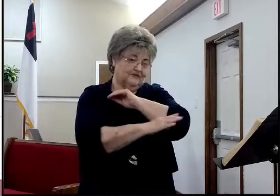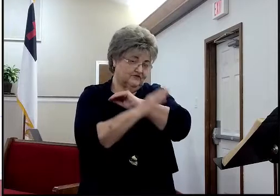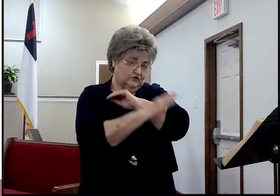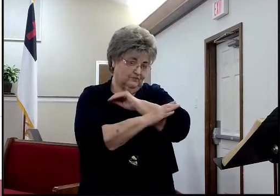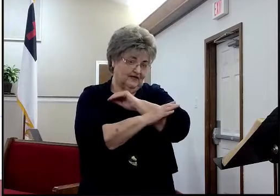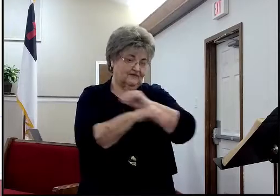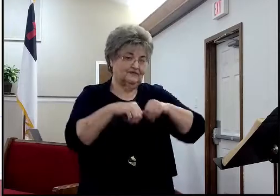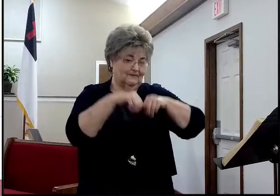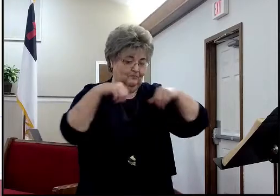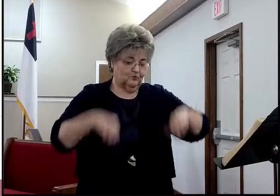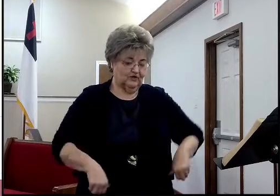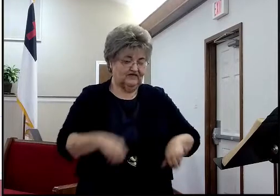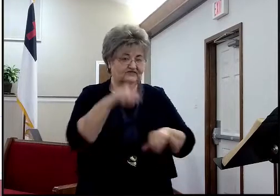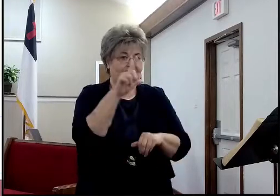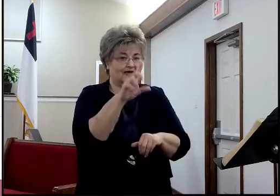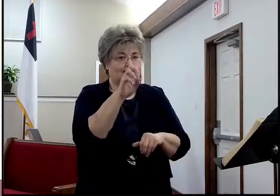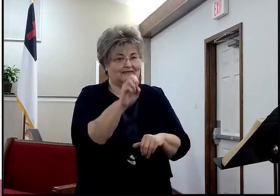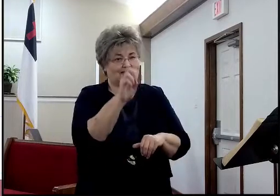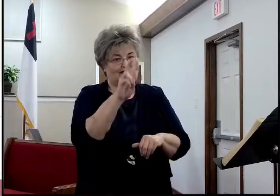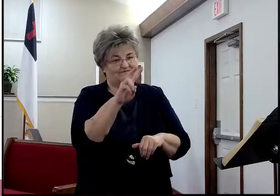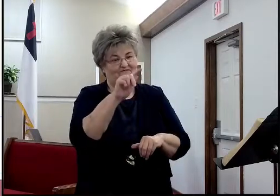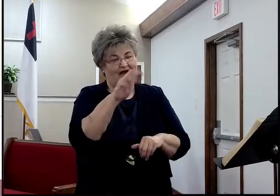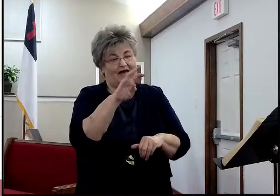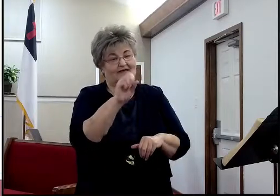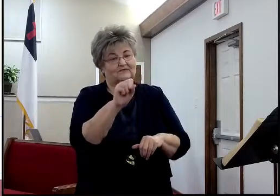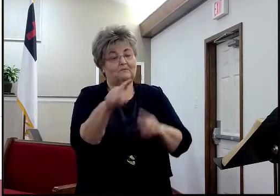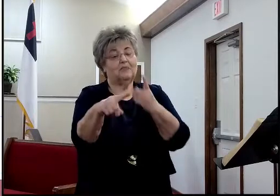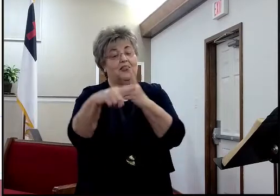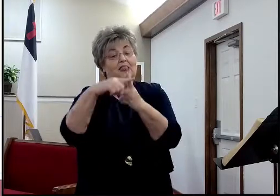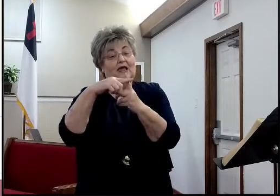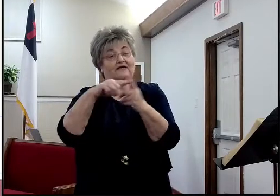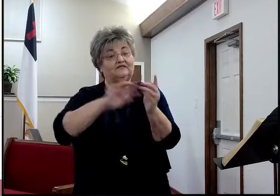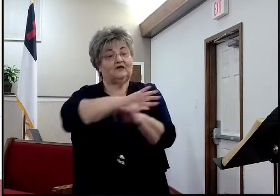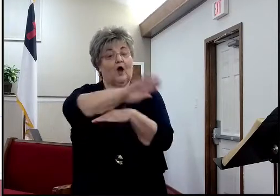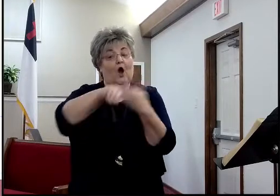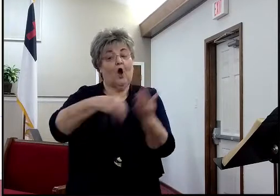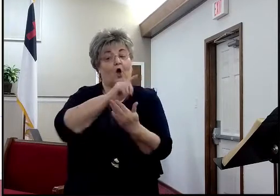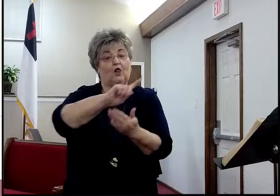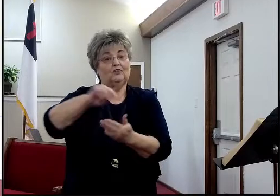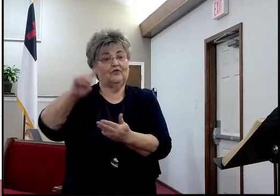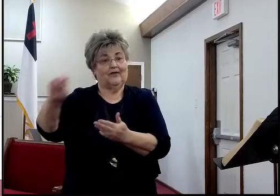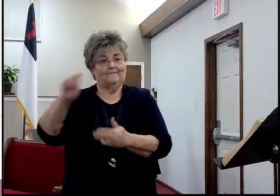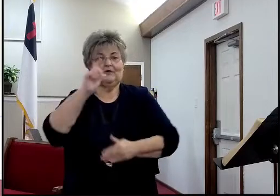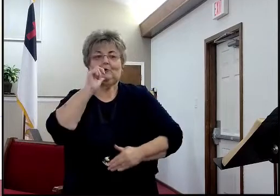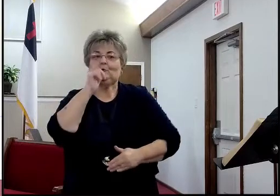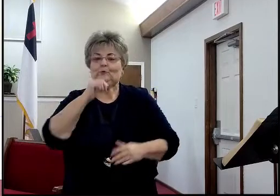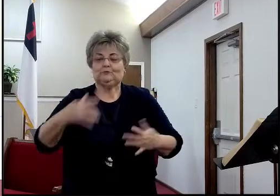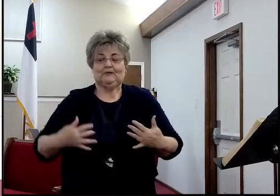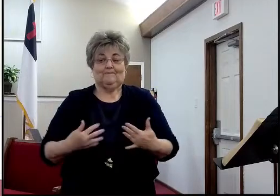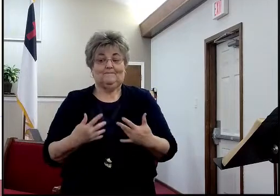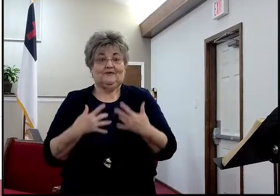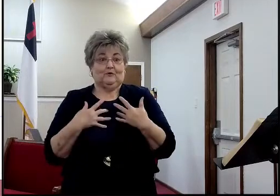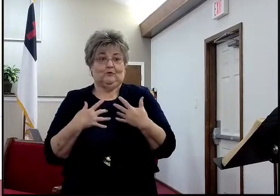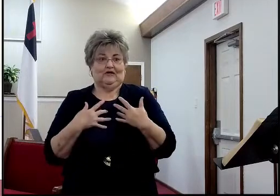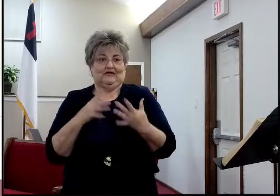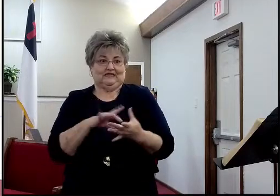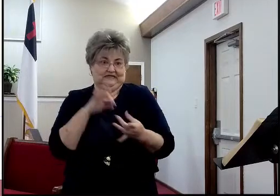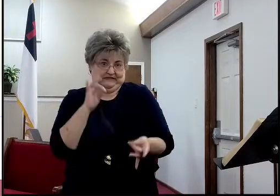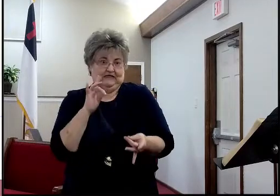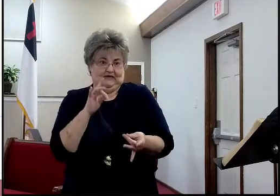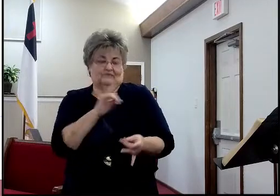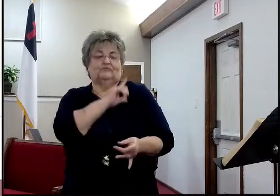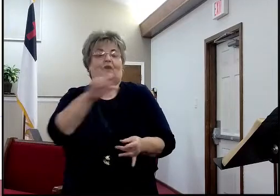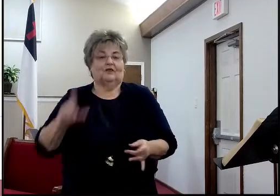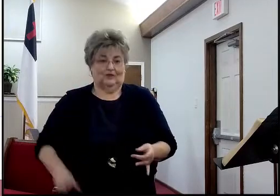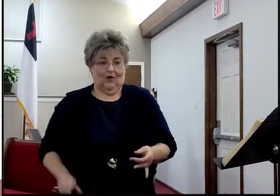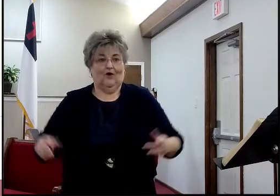with all them whose spirit God had been raised up. So, this with them, these them, is unnamed, and we have no idea